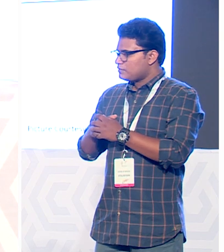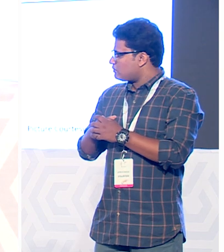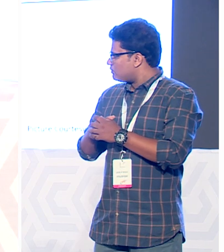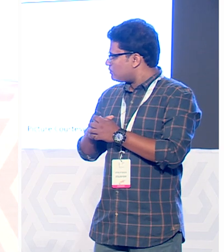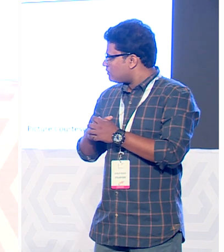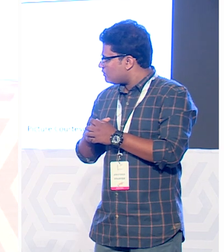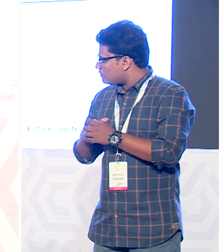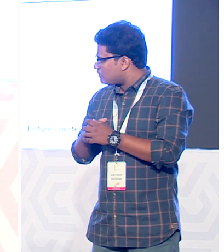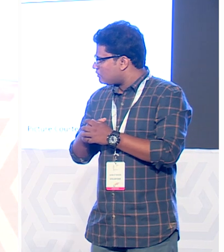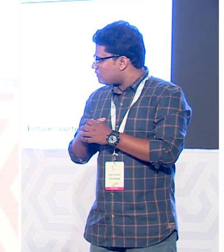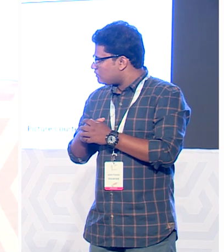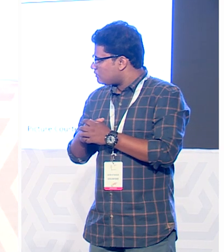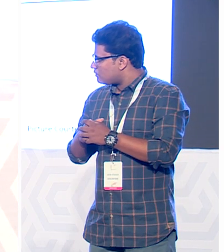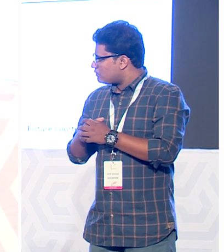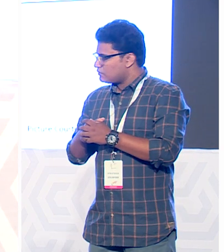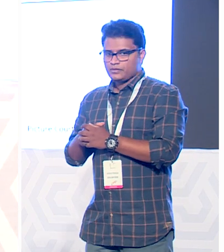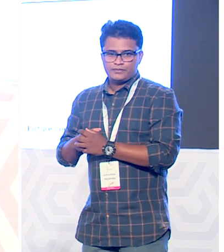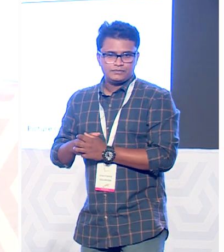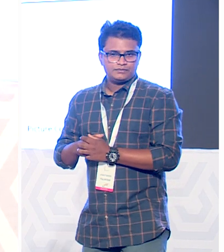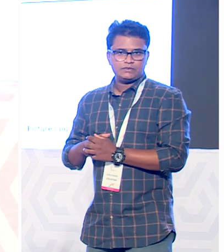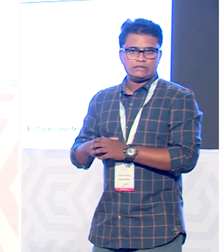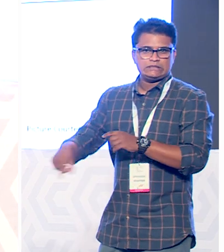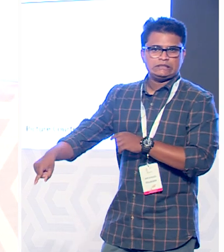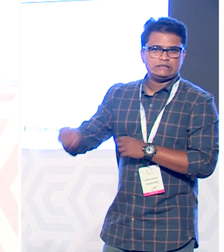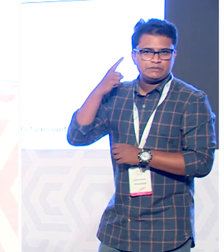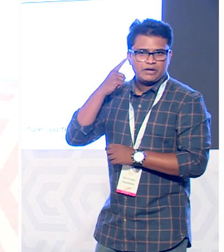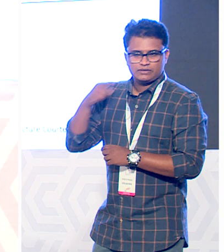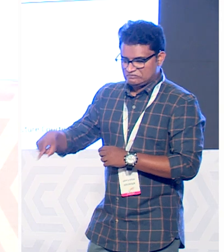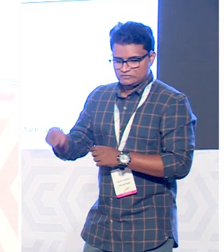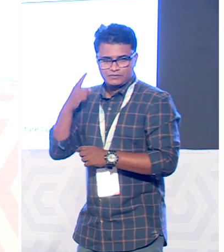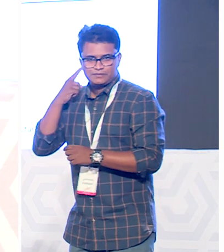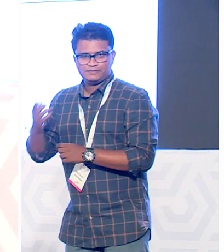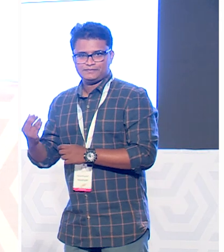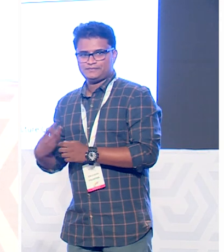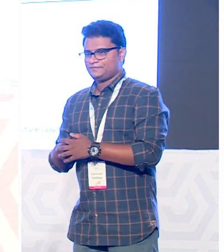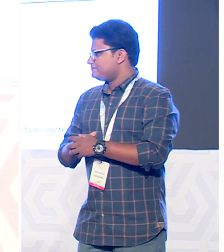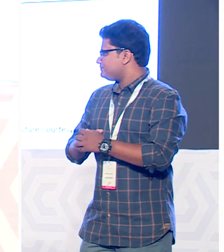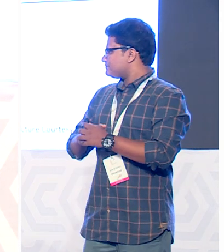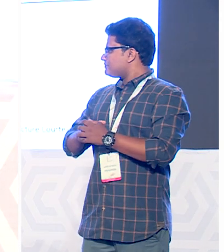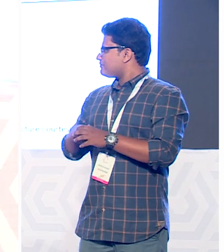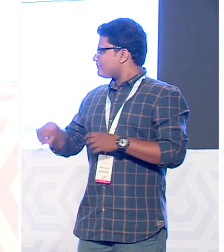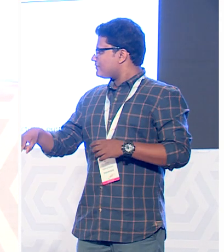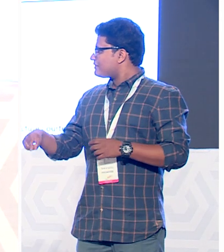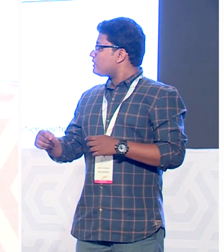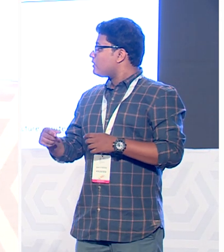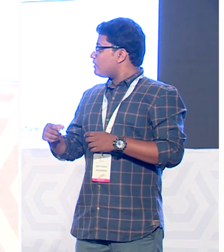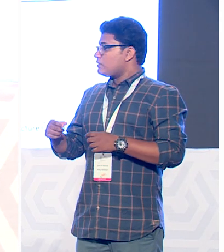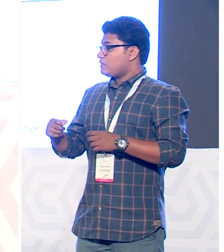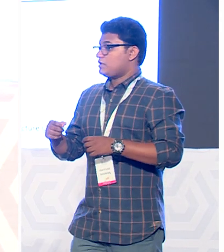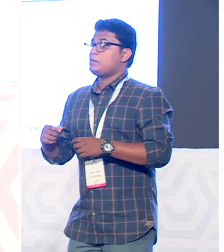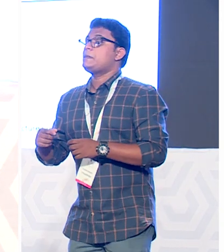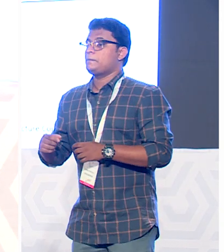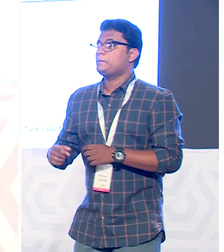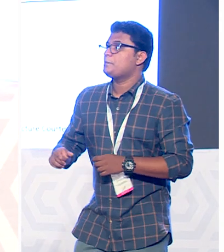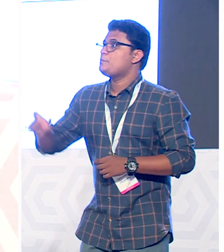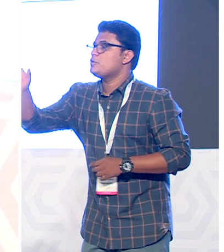it is something where disabled but the other person can't can't straight away say that you are disabled